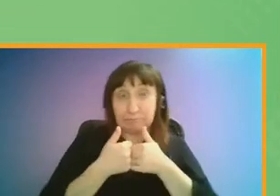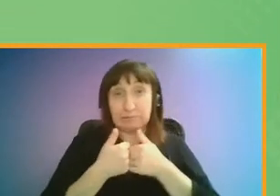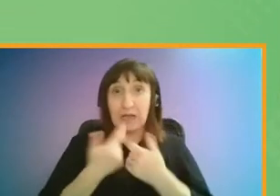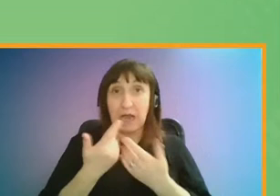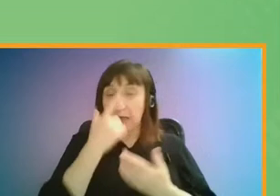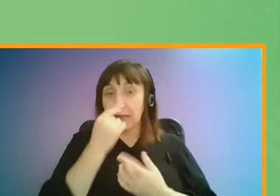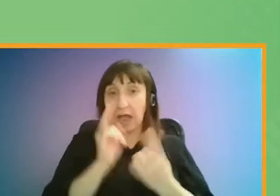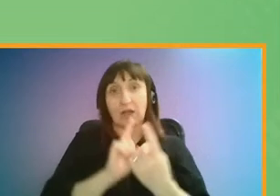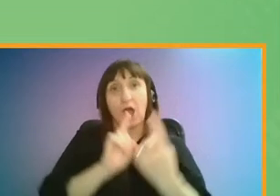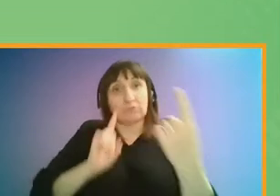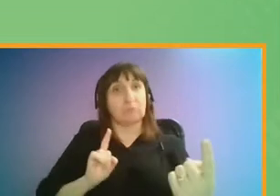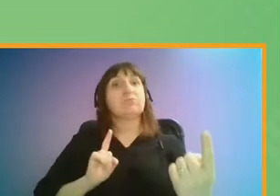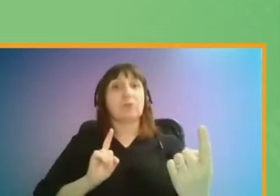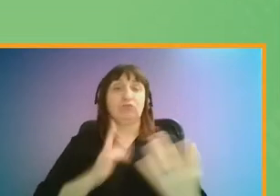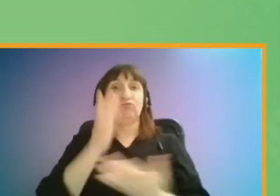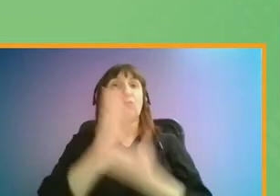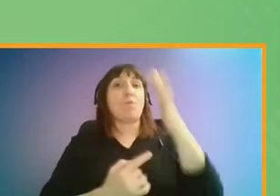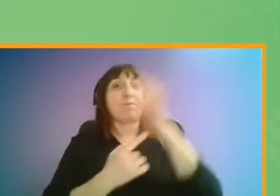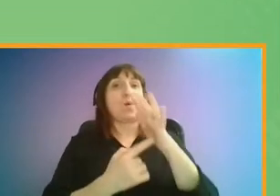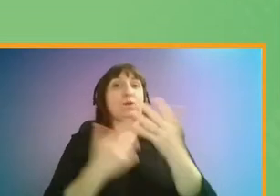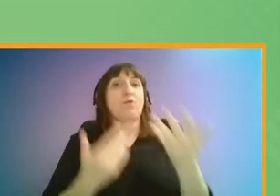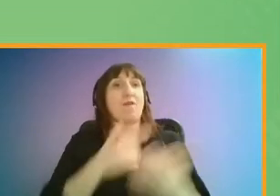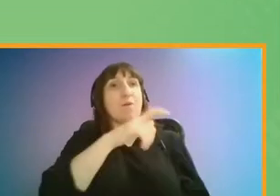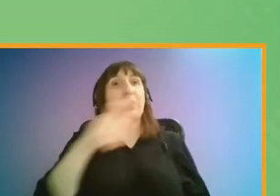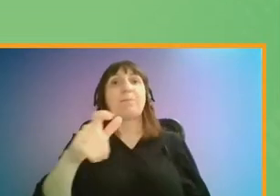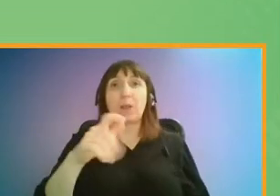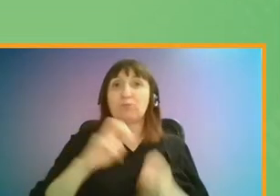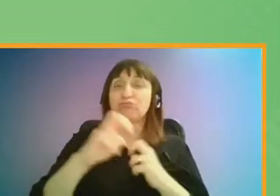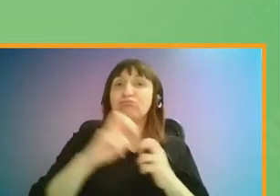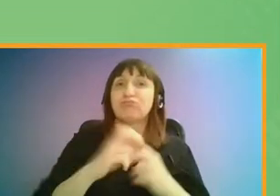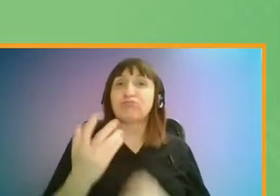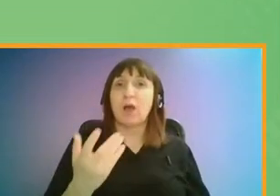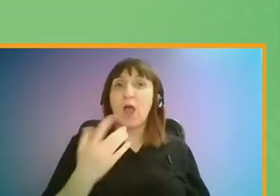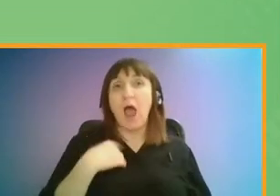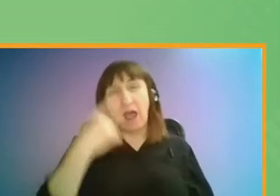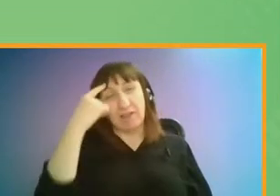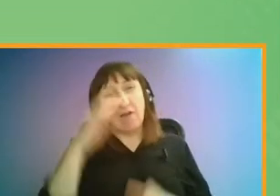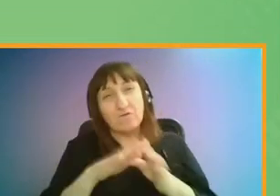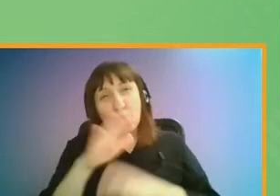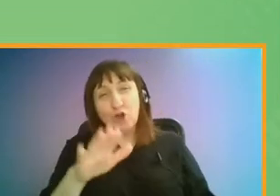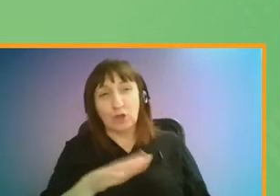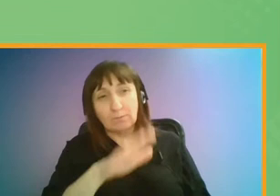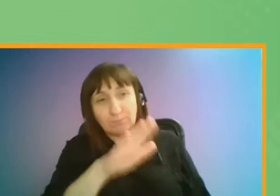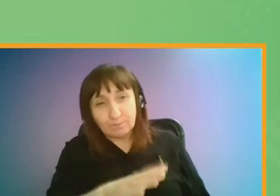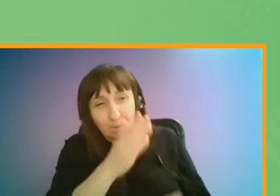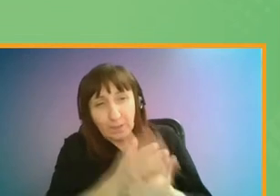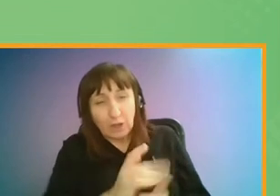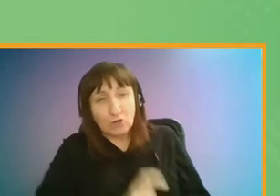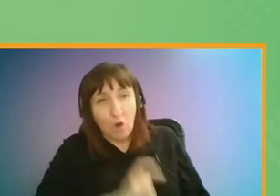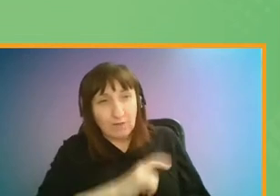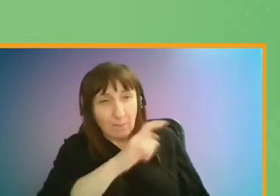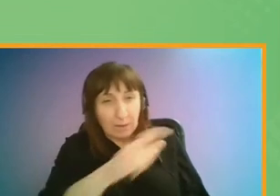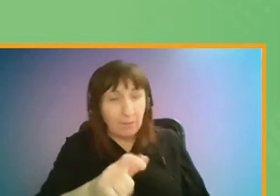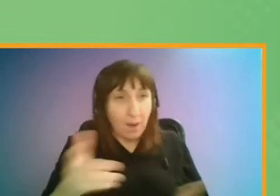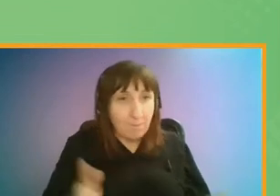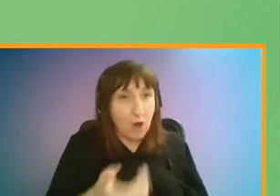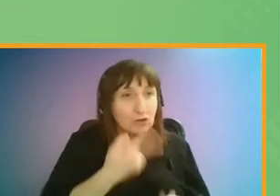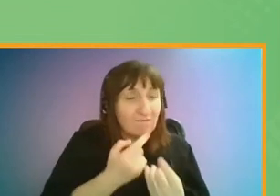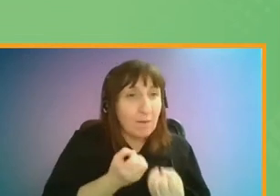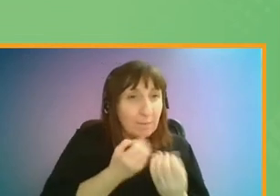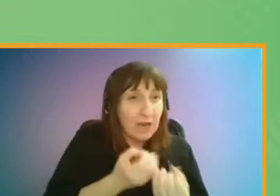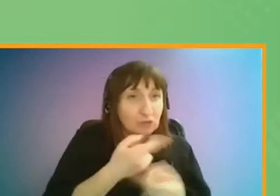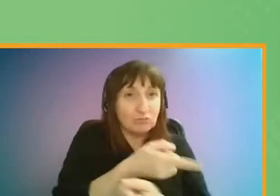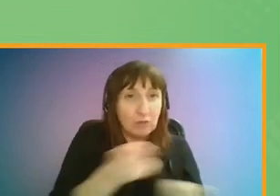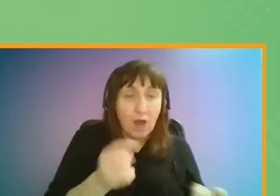distance has never been more important. In the future, we think this idea of reassurance and giving transport users as much information as